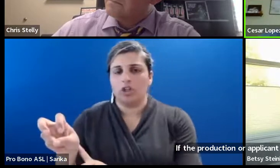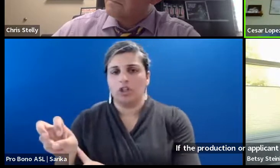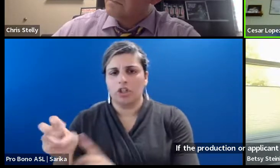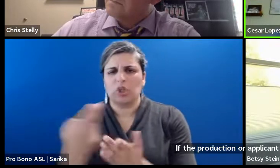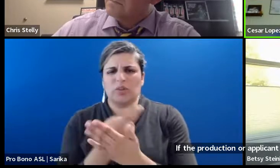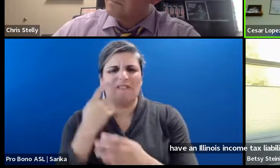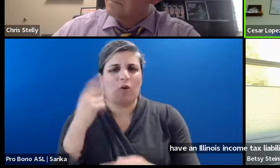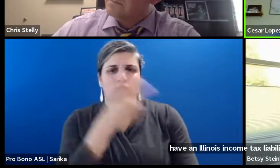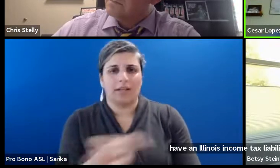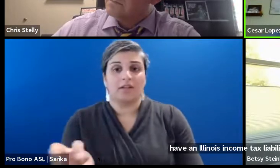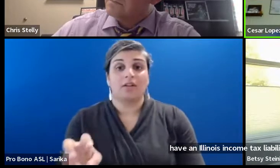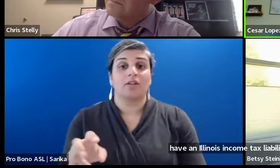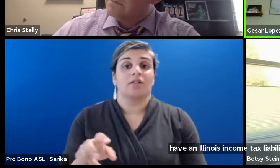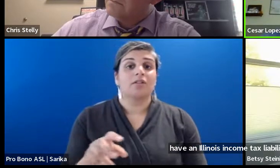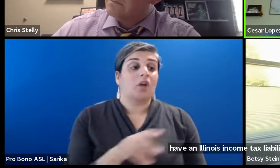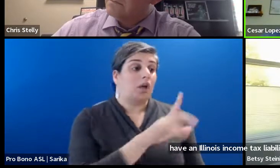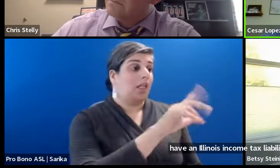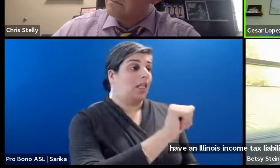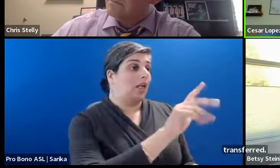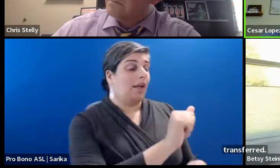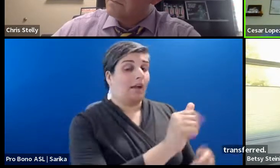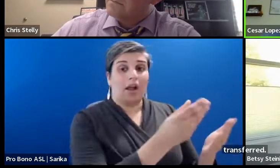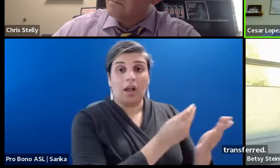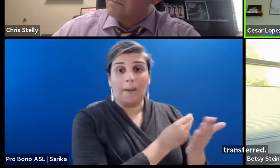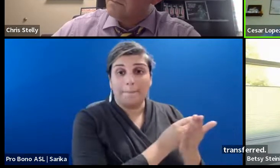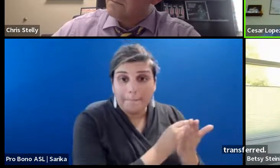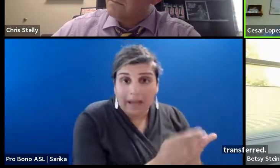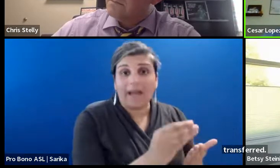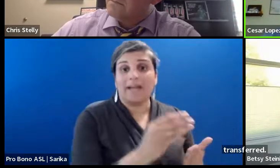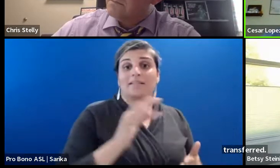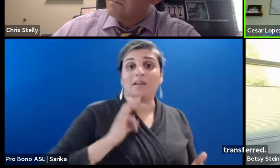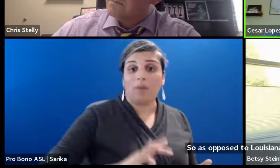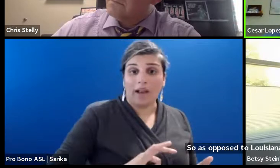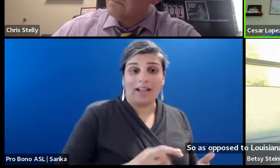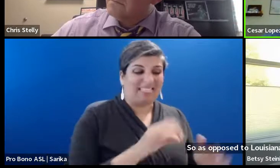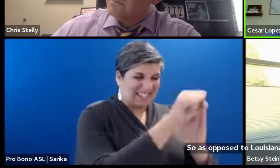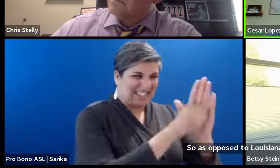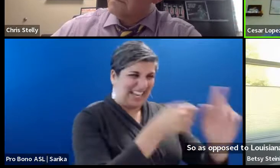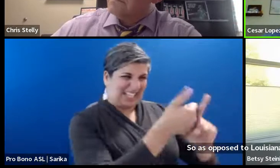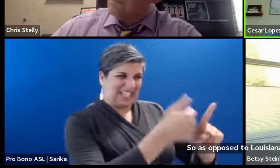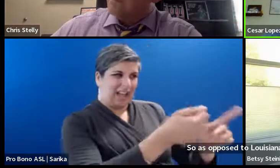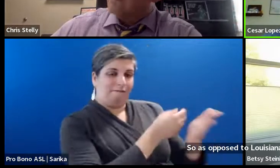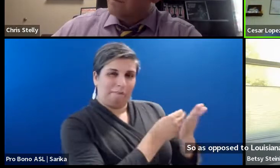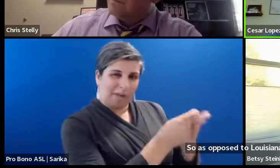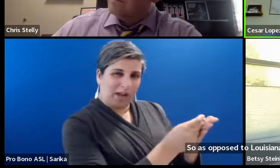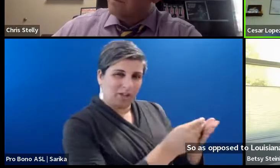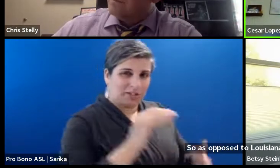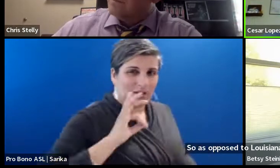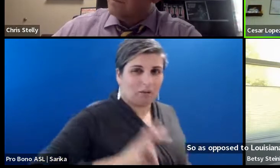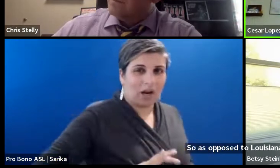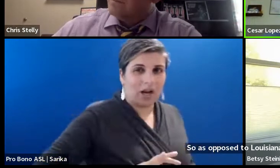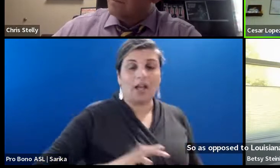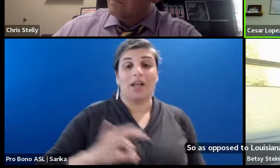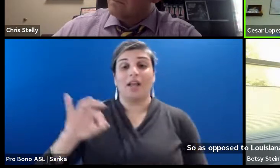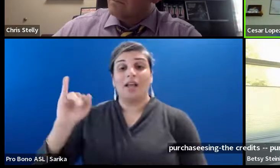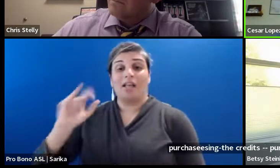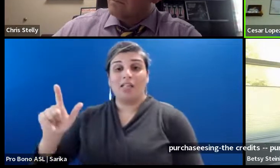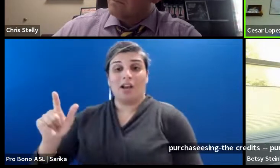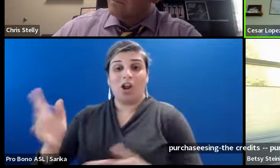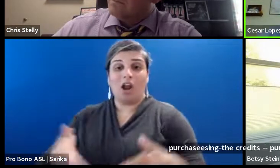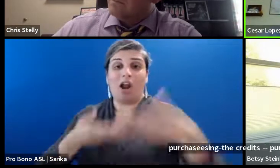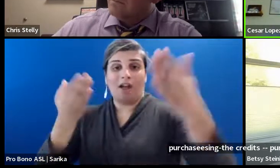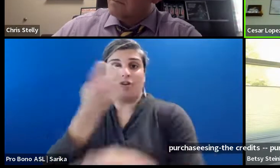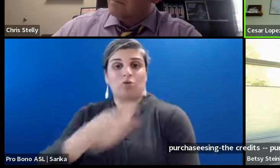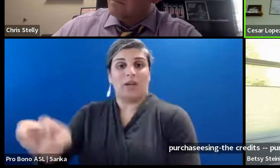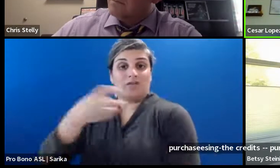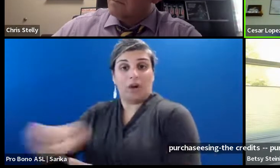opposed to Louisiana who purchases the credits, the state itself purchases the credits, Illinois offers transferability, which